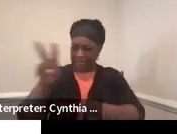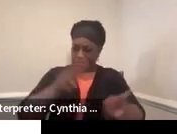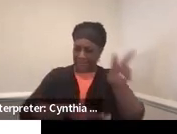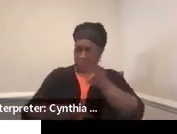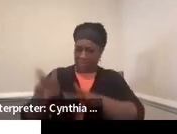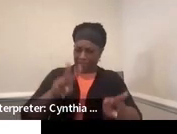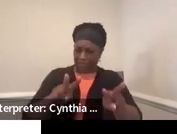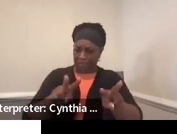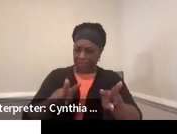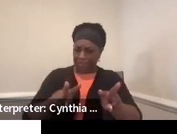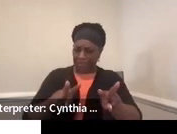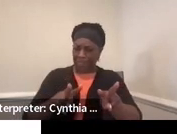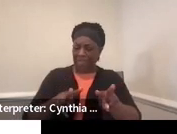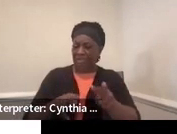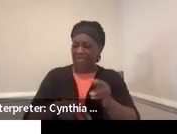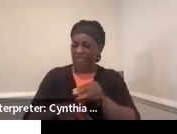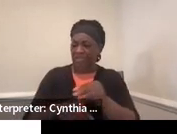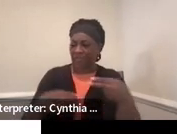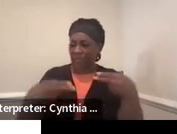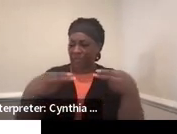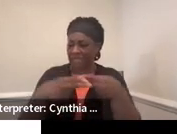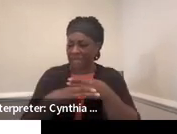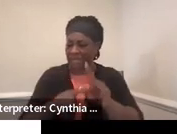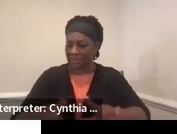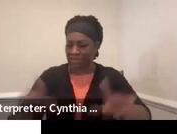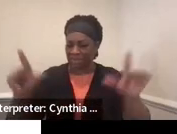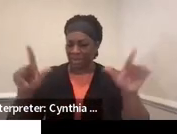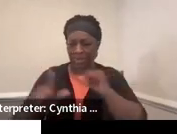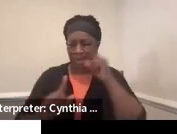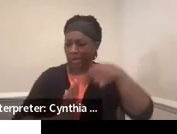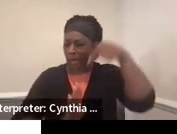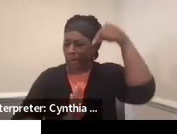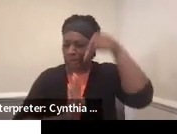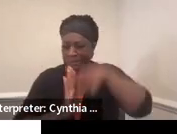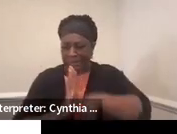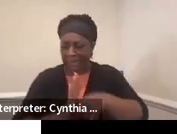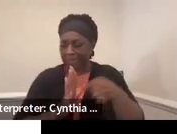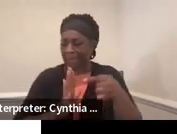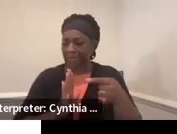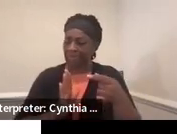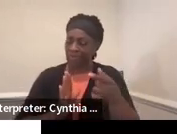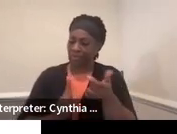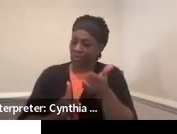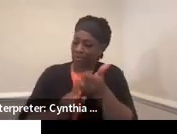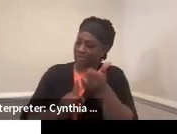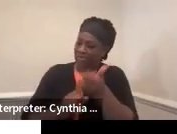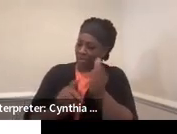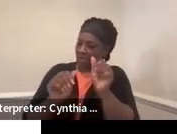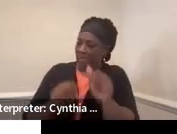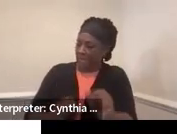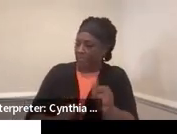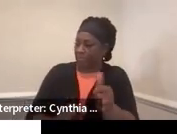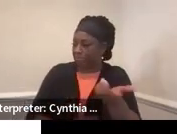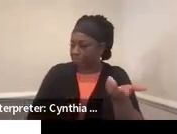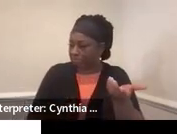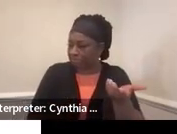So there's just a couple of slides of those and I'm not going to go in them in great detail because you can, you can do that.